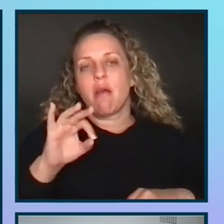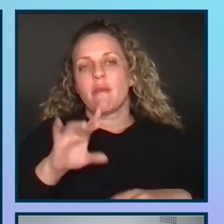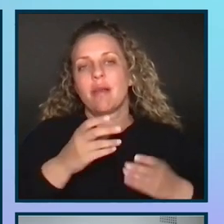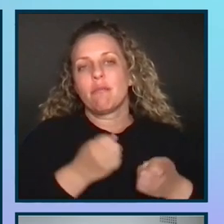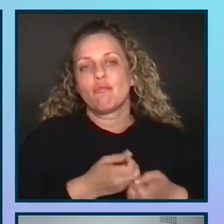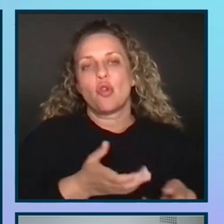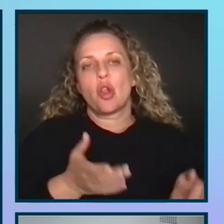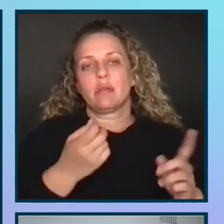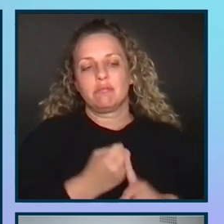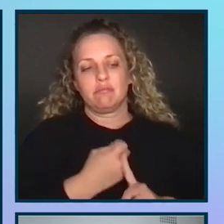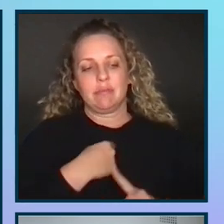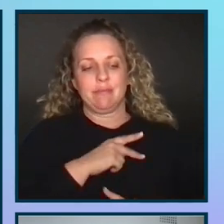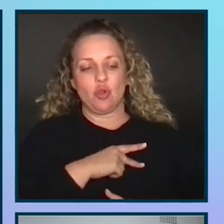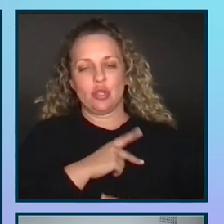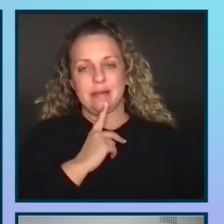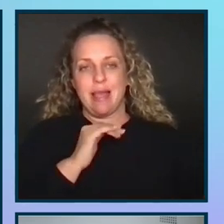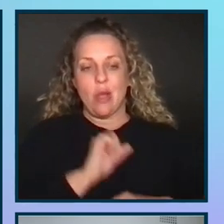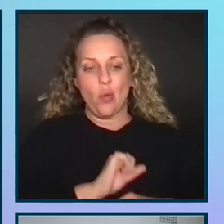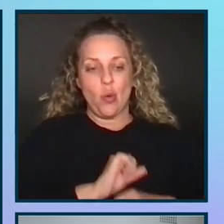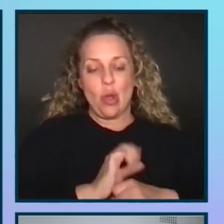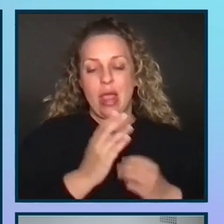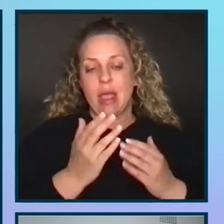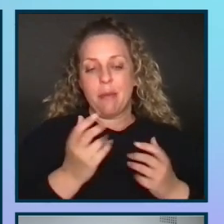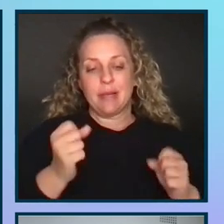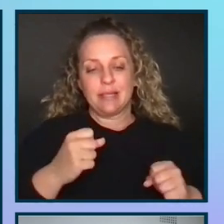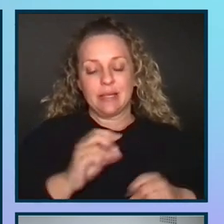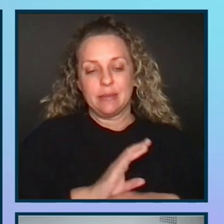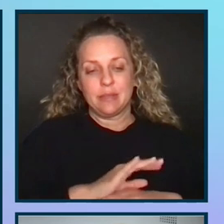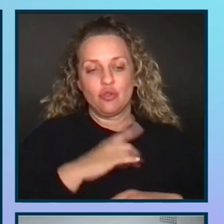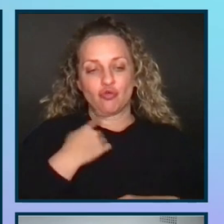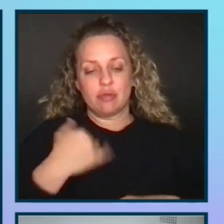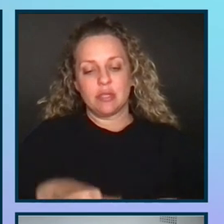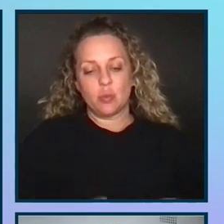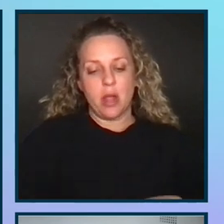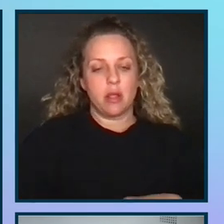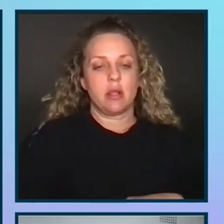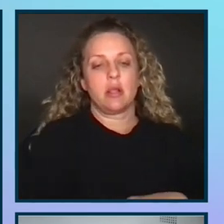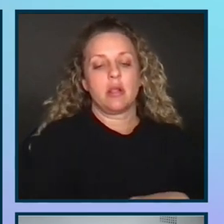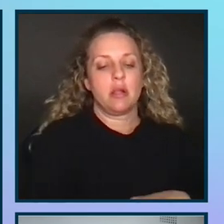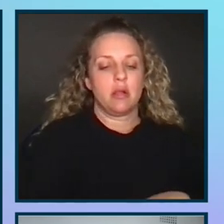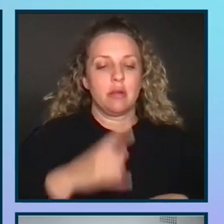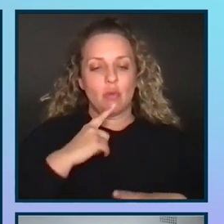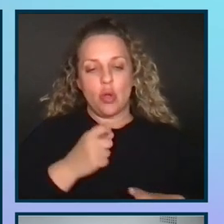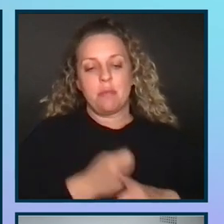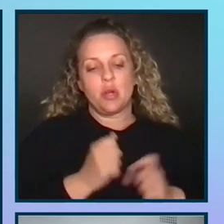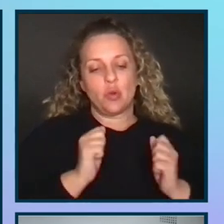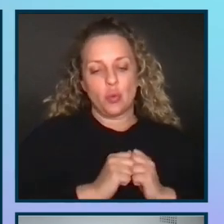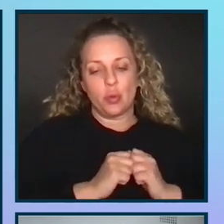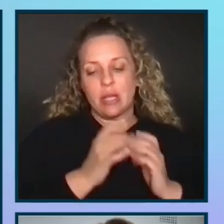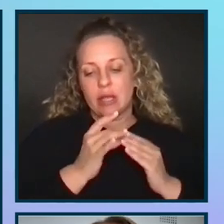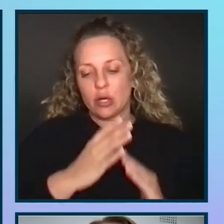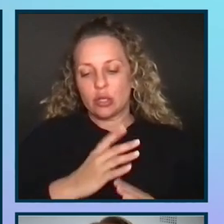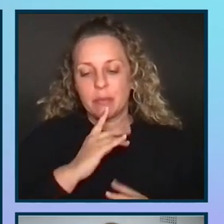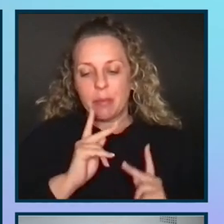had on them personally and at work and potentially business risk as well, has more impact with like leadership and